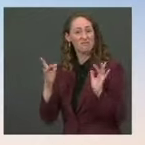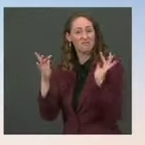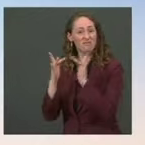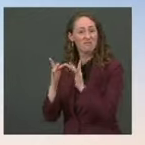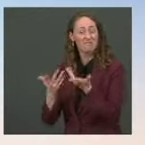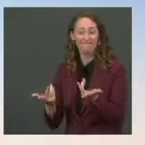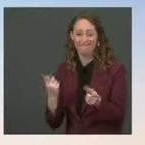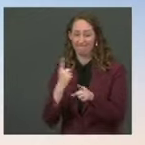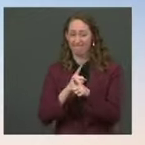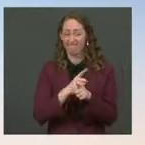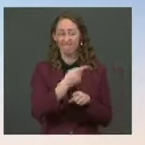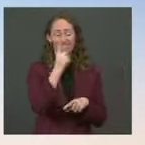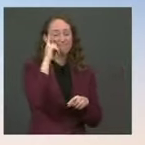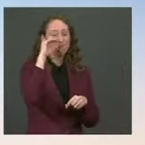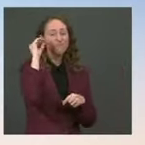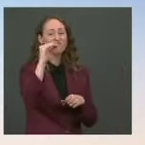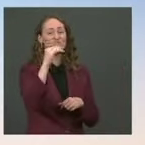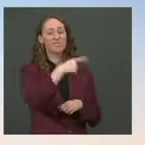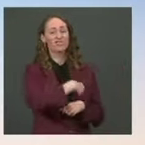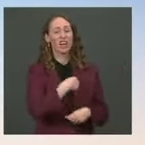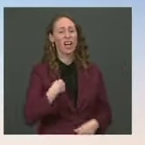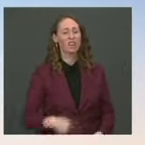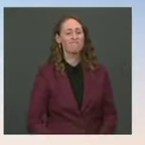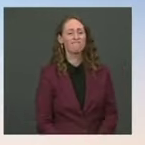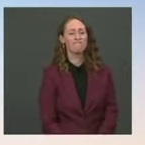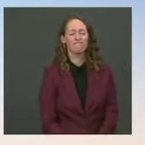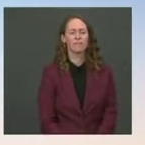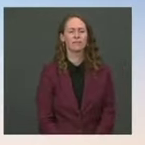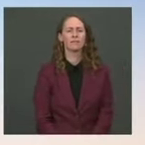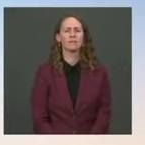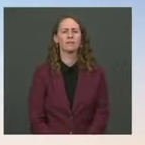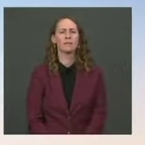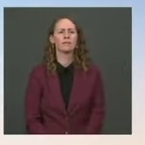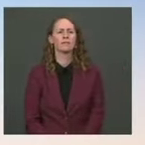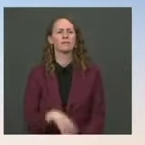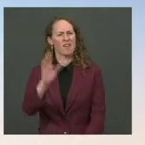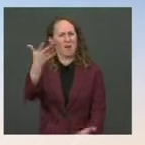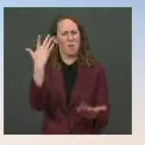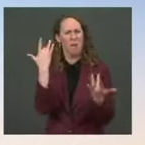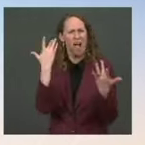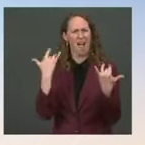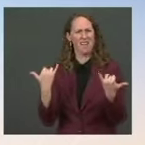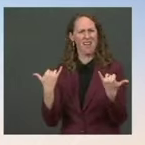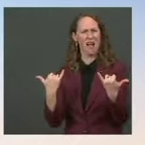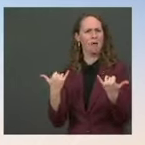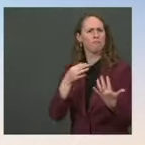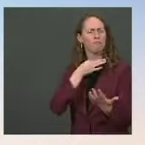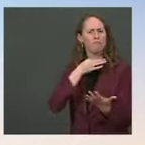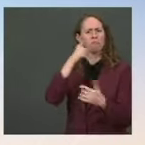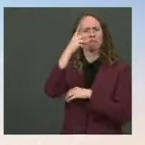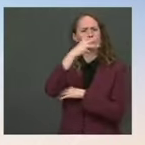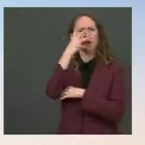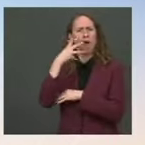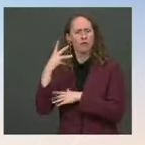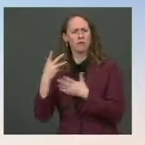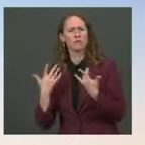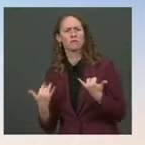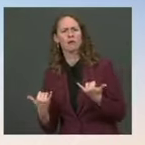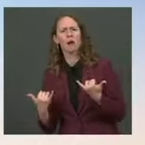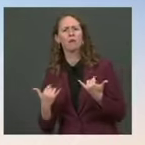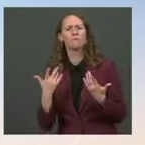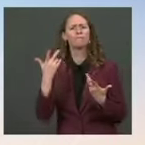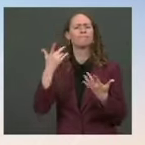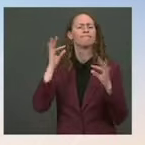Thank you, Jen. Why is the administration flying thousands of migrants from the border to Florida and New York in the middle of the night?